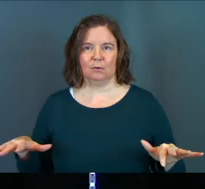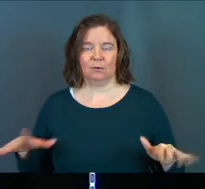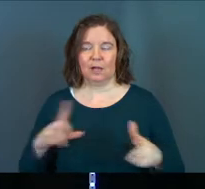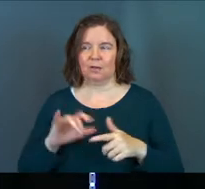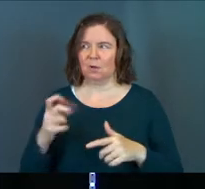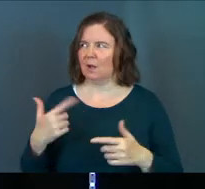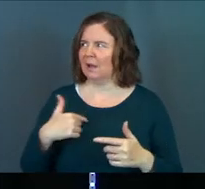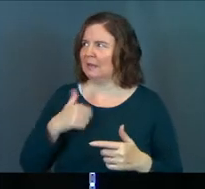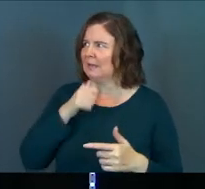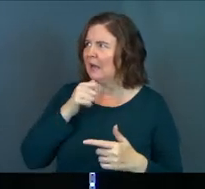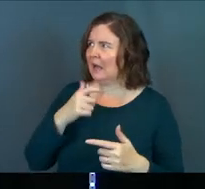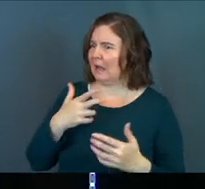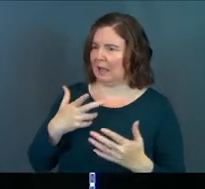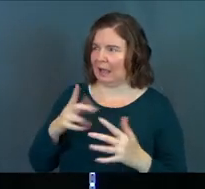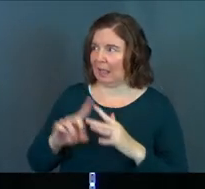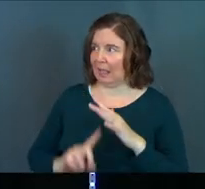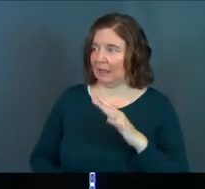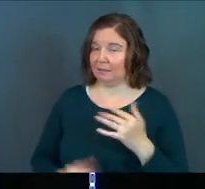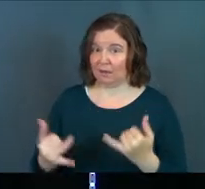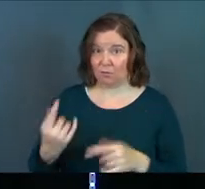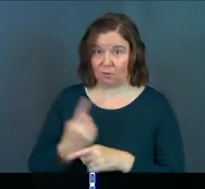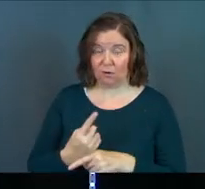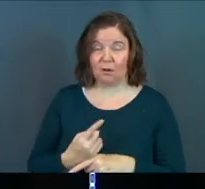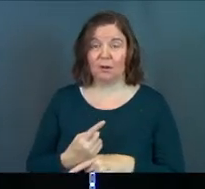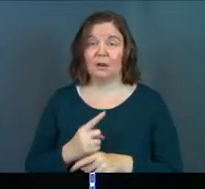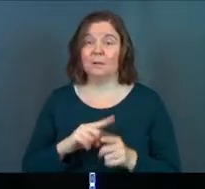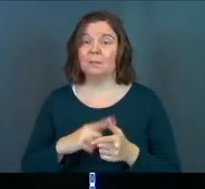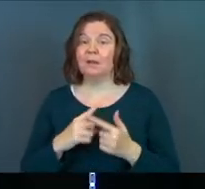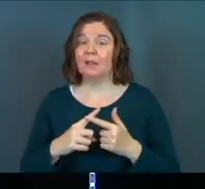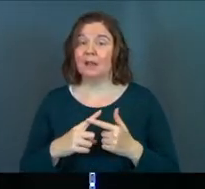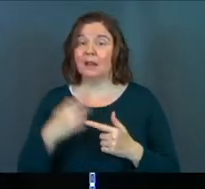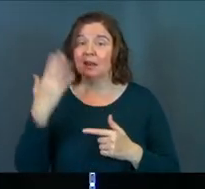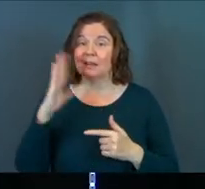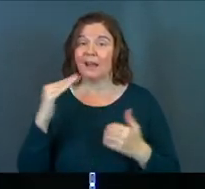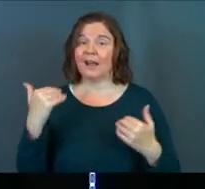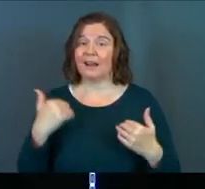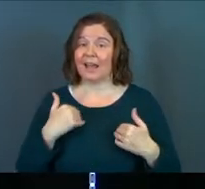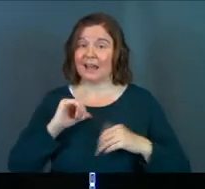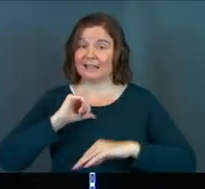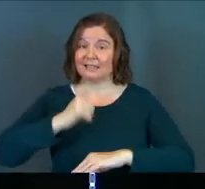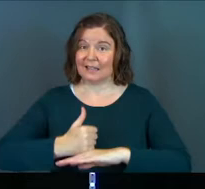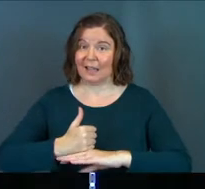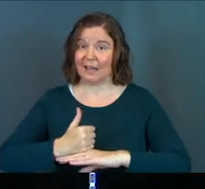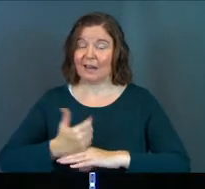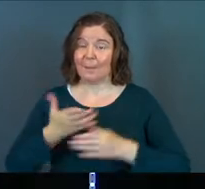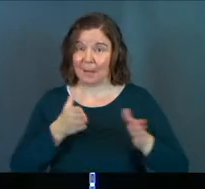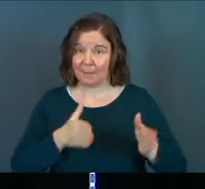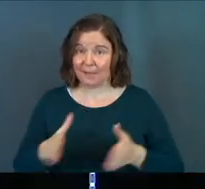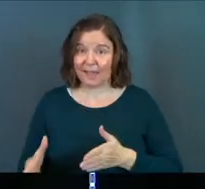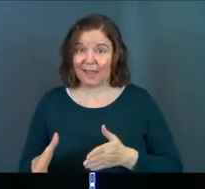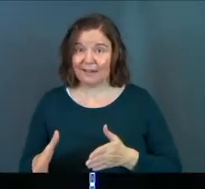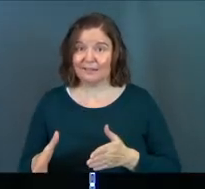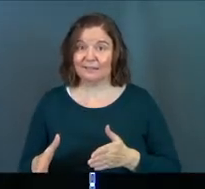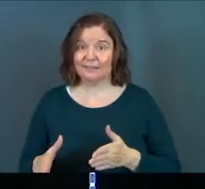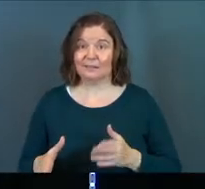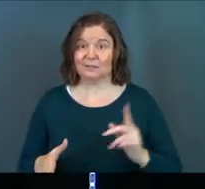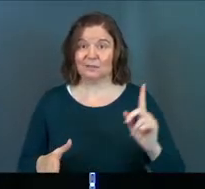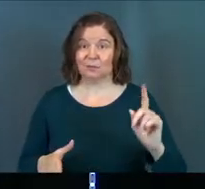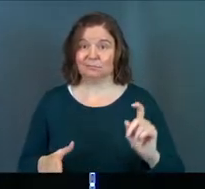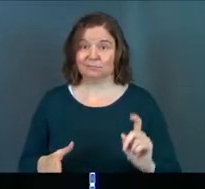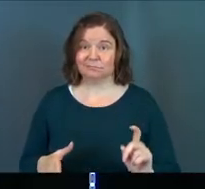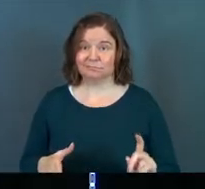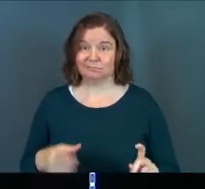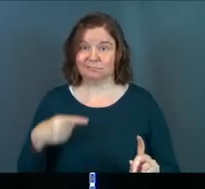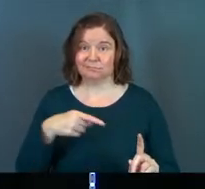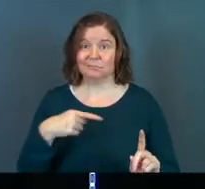And Jonah's like, nah, whoo. He's drowning in the water, right? Little did Jonah know that God had set up a plan, a safety